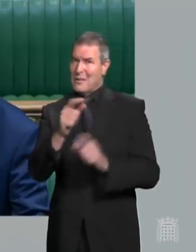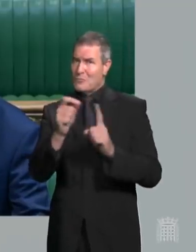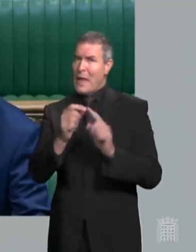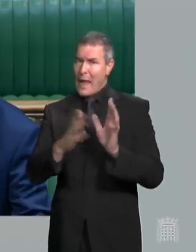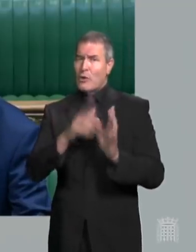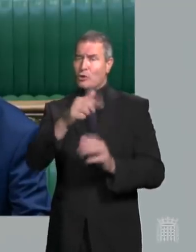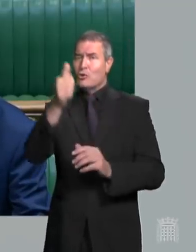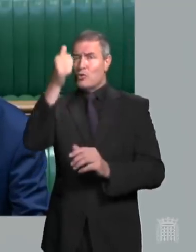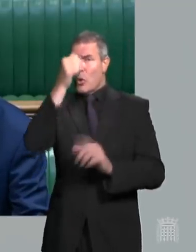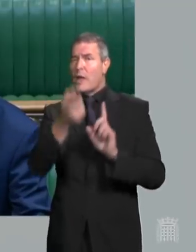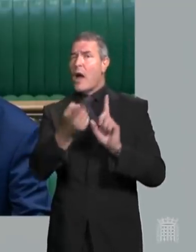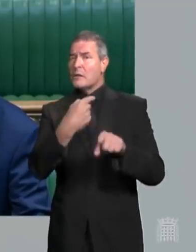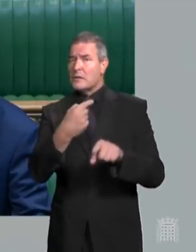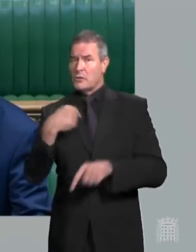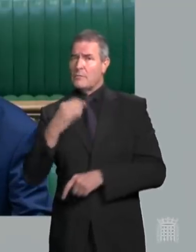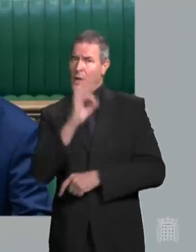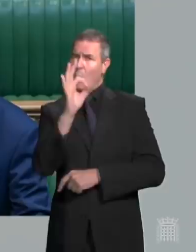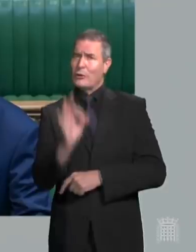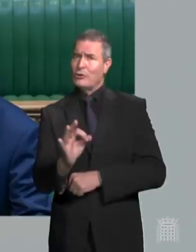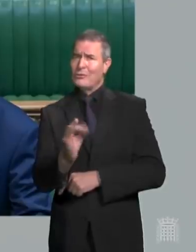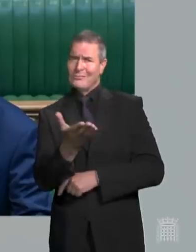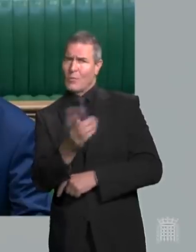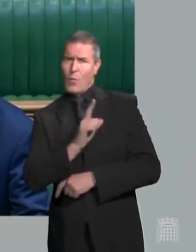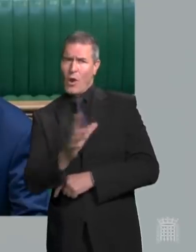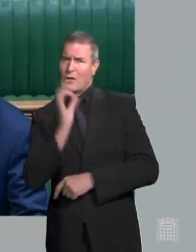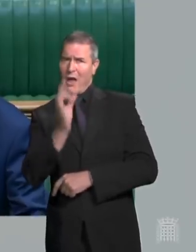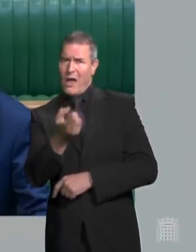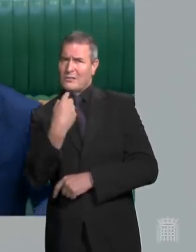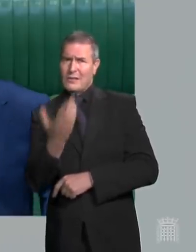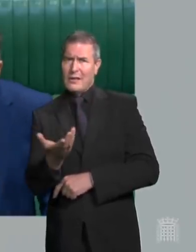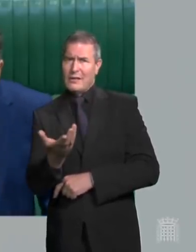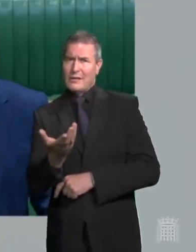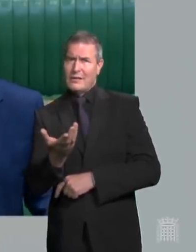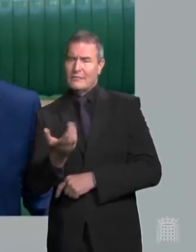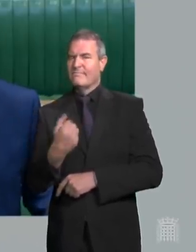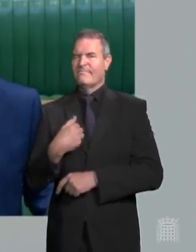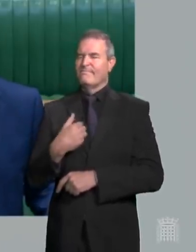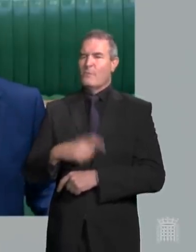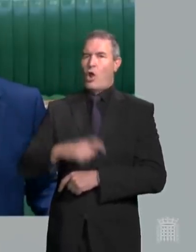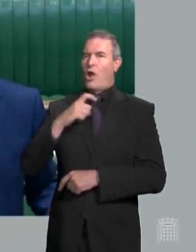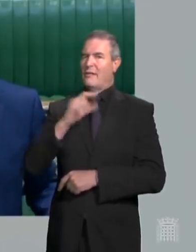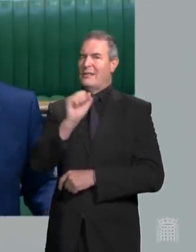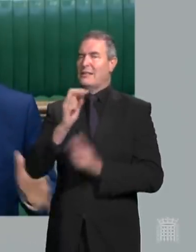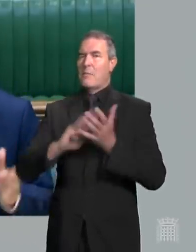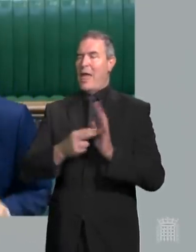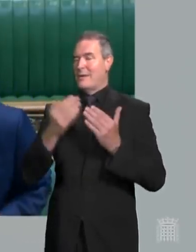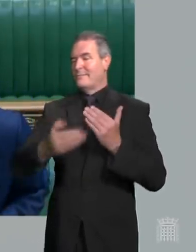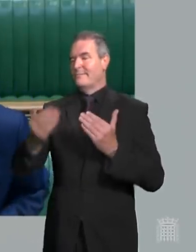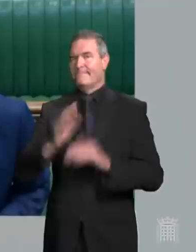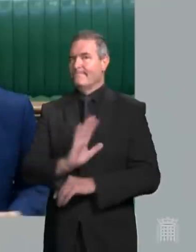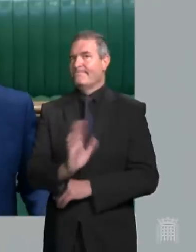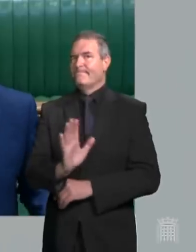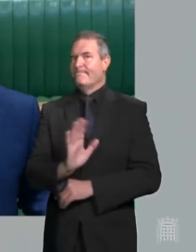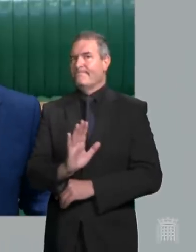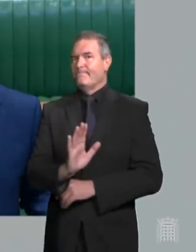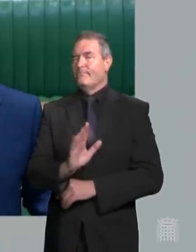to the question that I asked him. That he won't answer it here in the House hardly inspires confidence in his plan. Mr Speaker, let's be